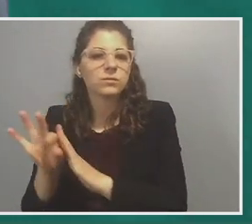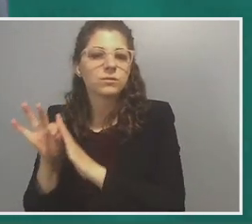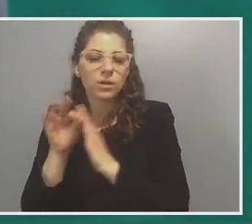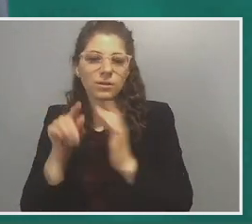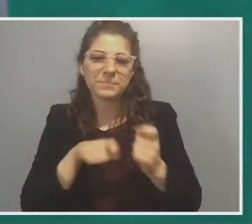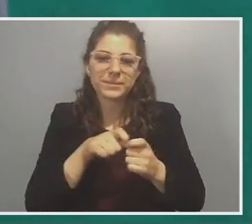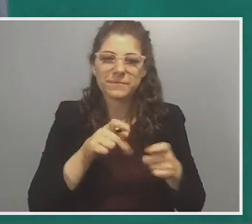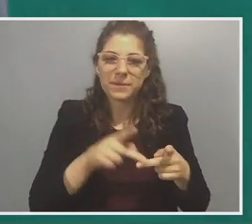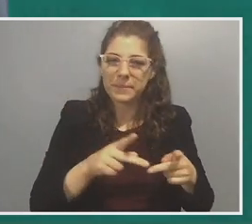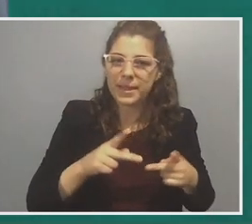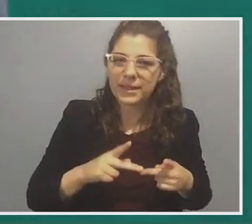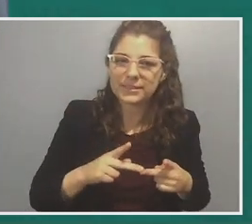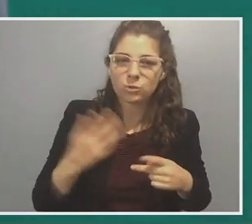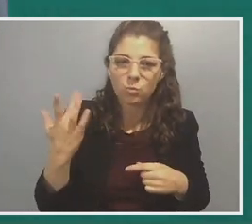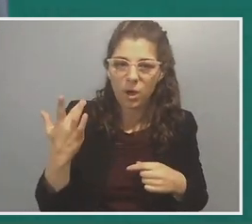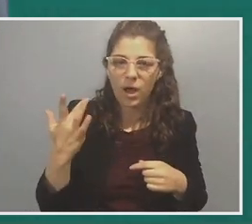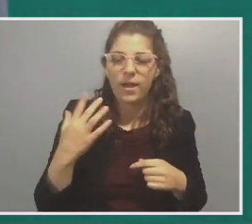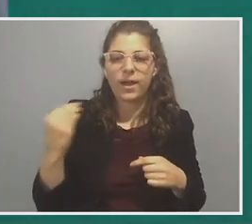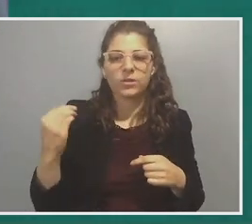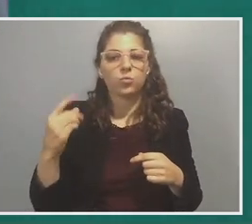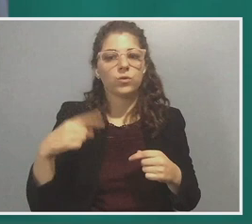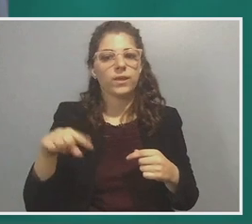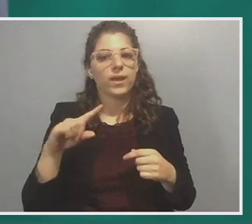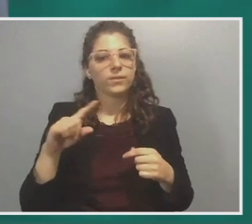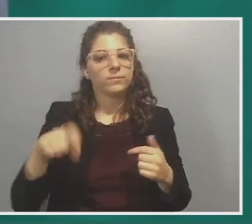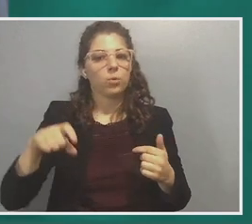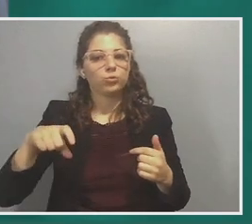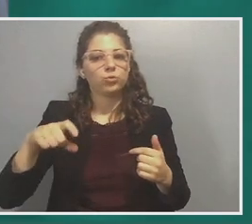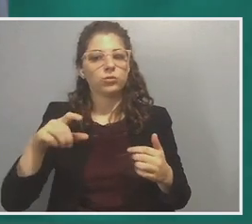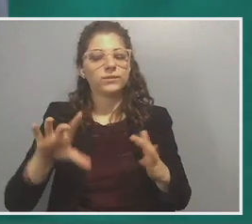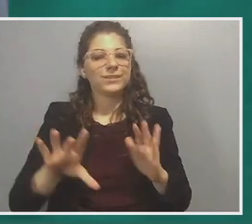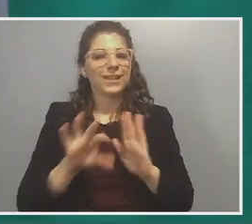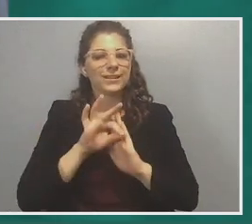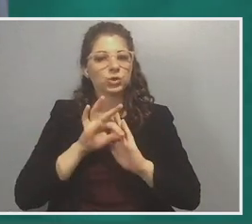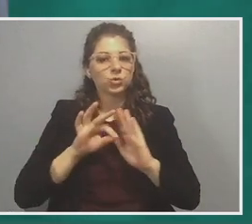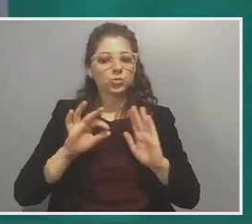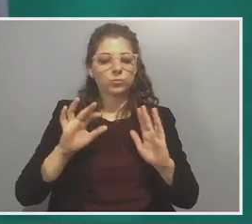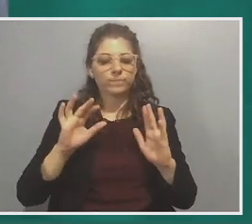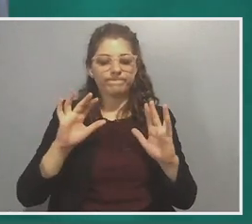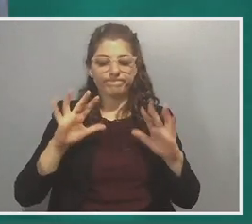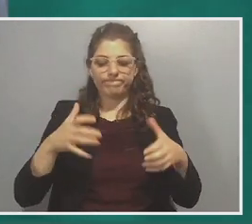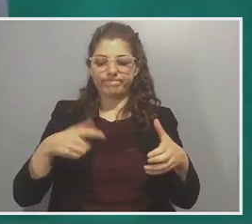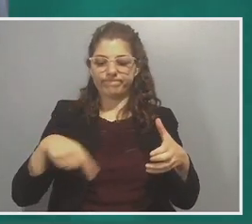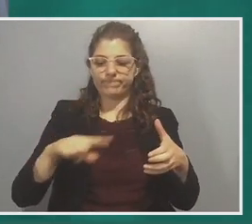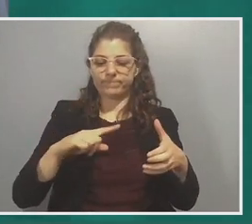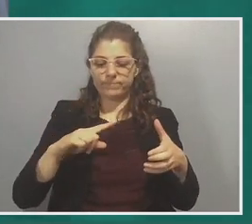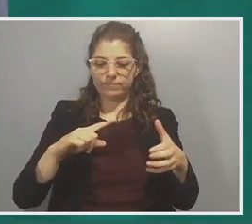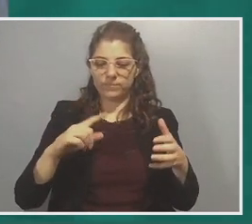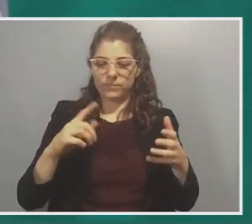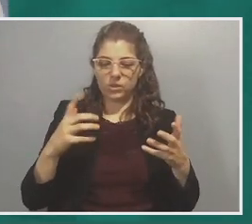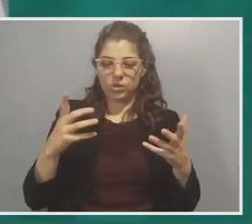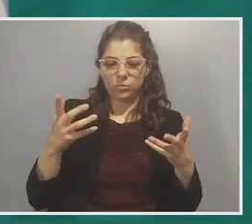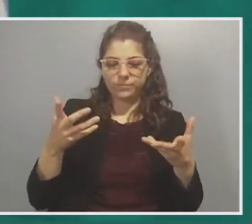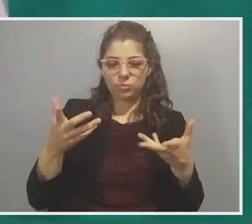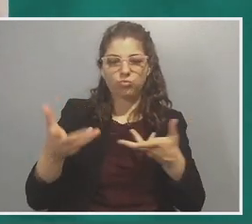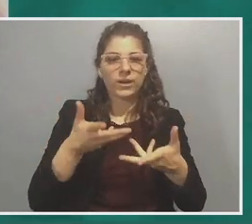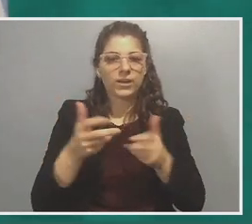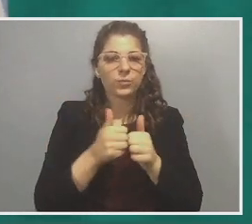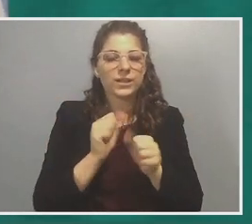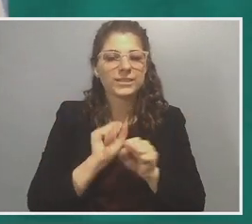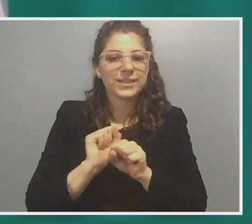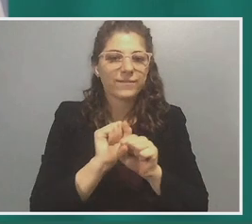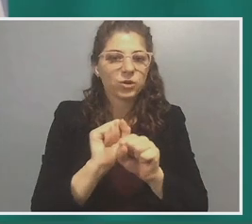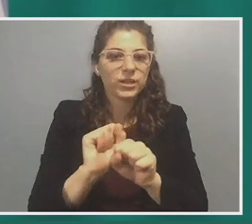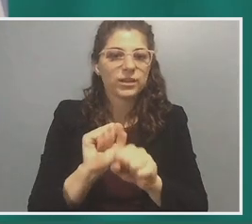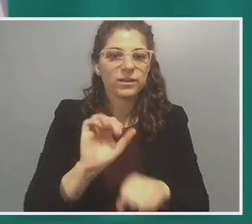and were they meant or selected to catalyze the reckoning with slavery in your, in your, in